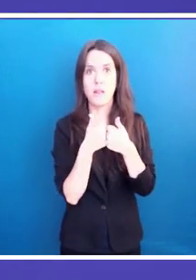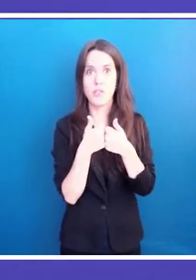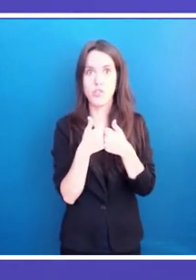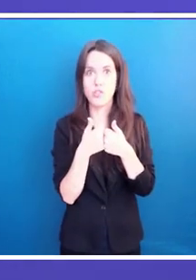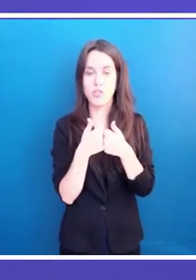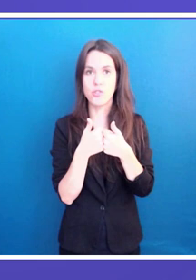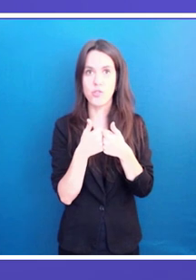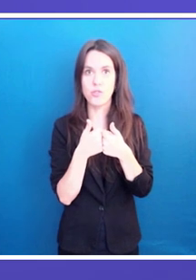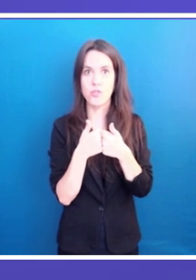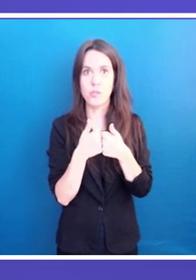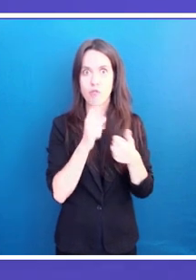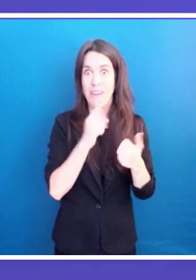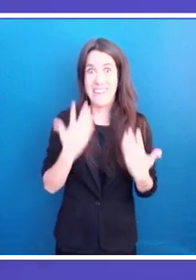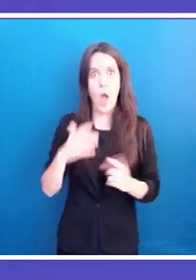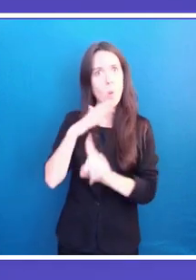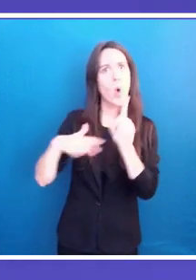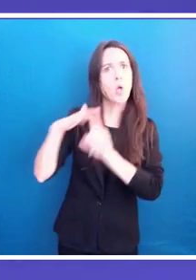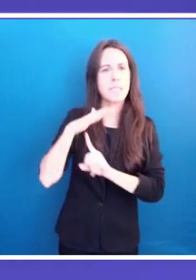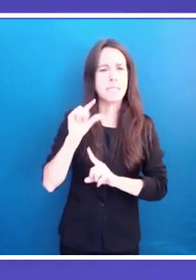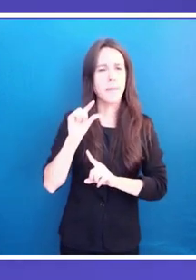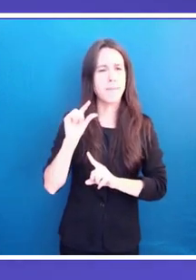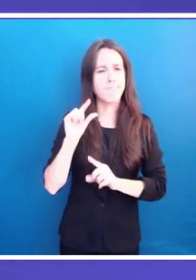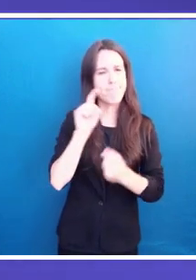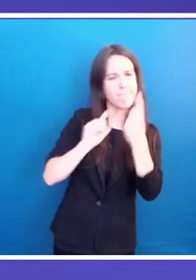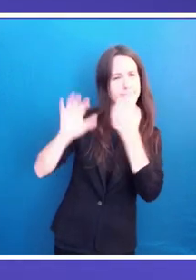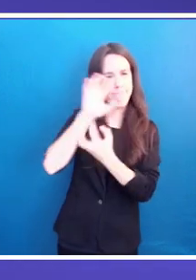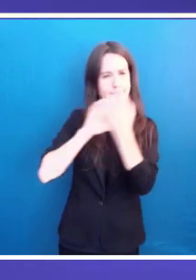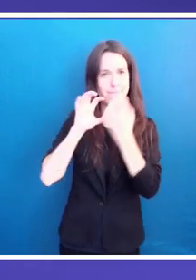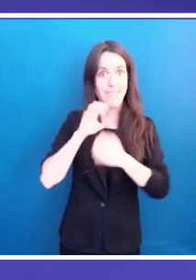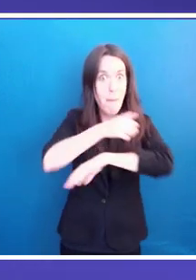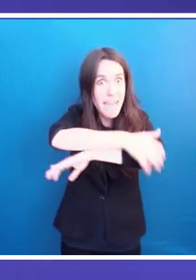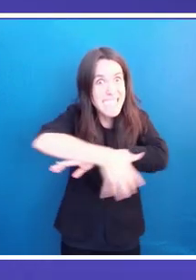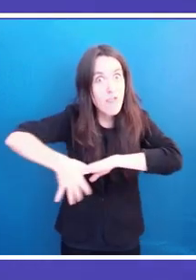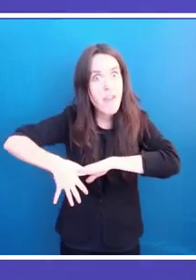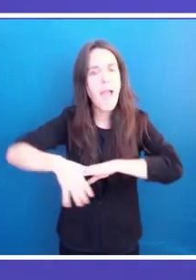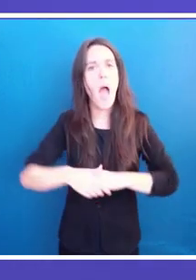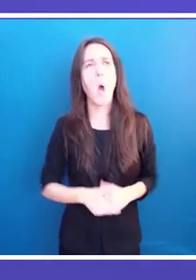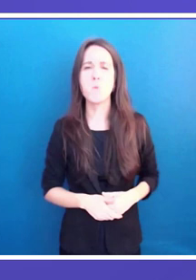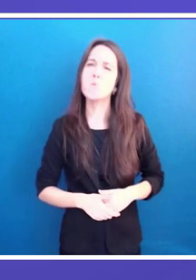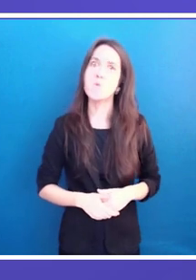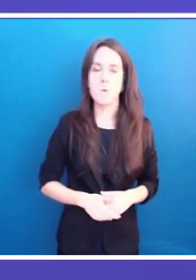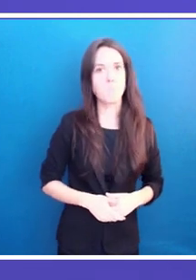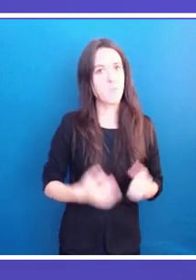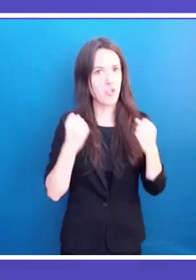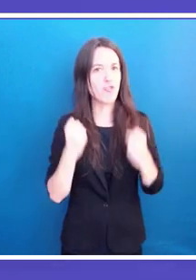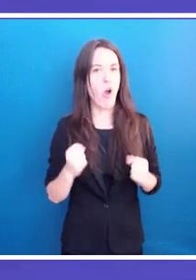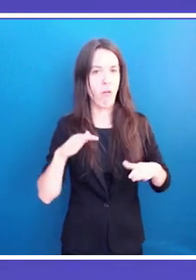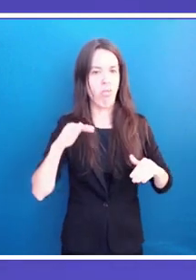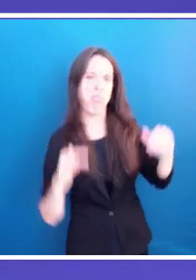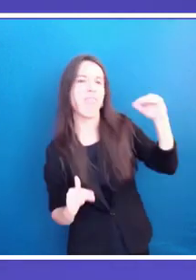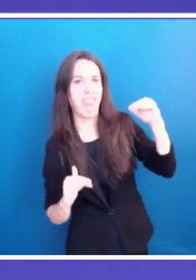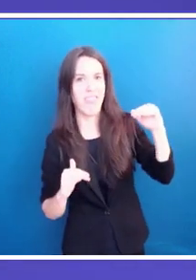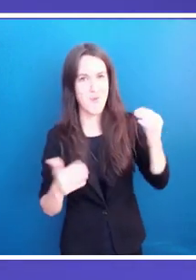context in the Mediterranean, in geographical terms, with tremendous structural inequalities also. And